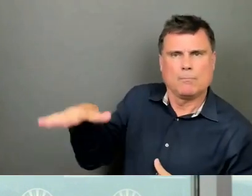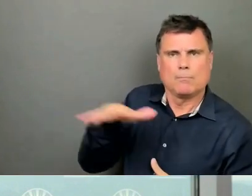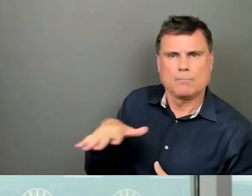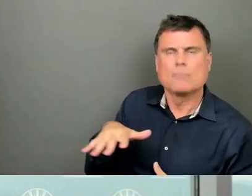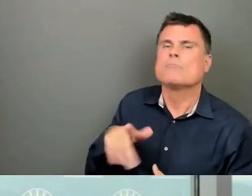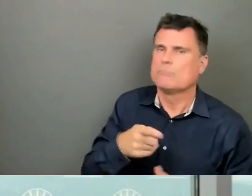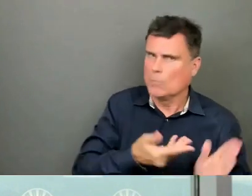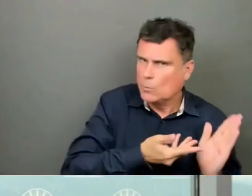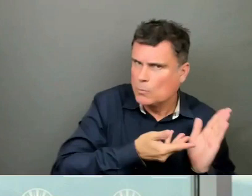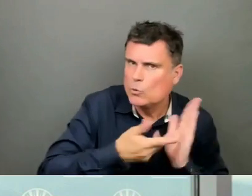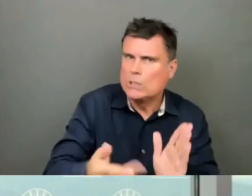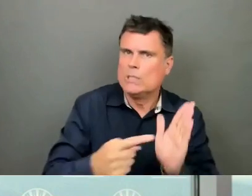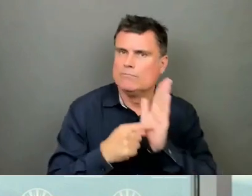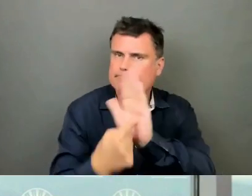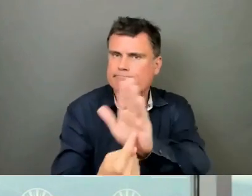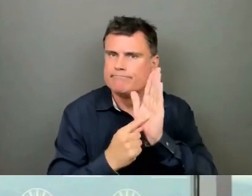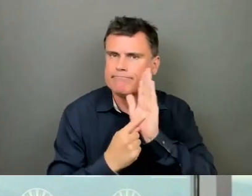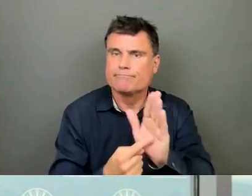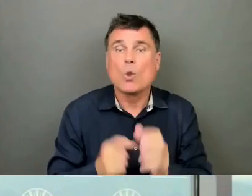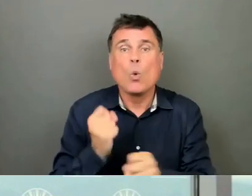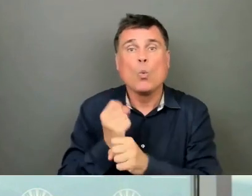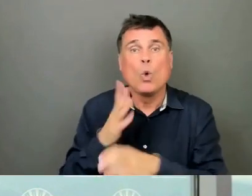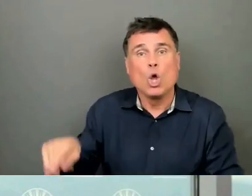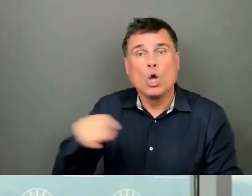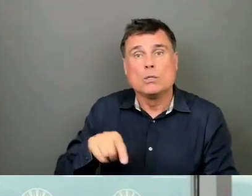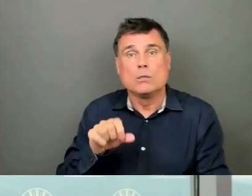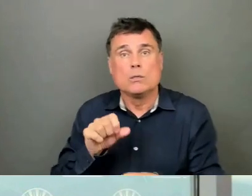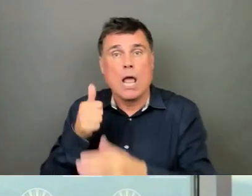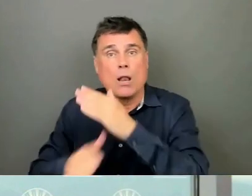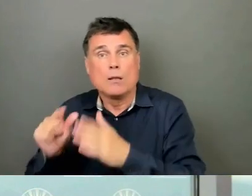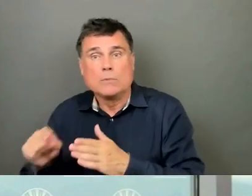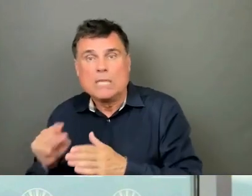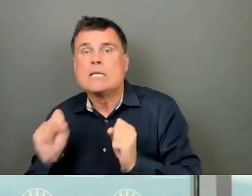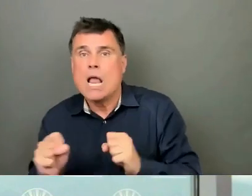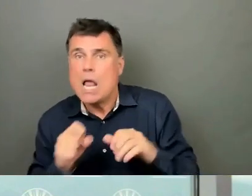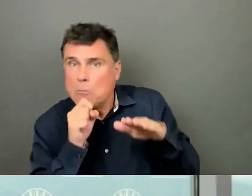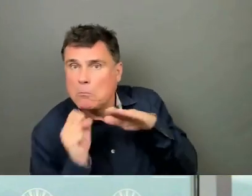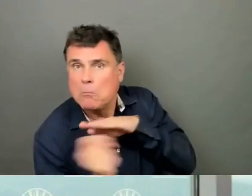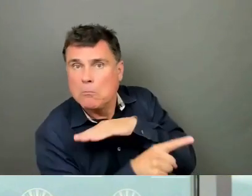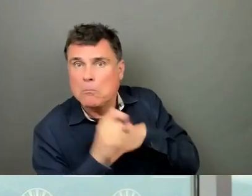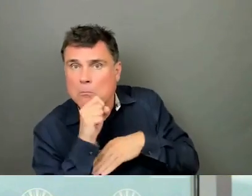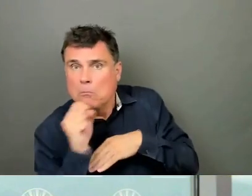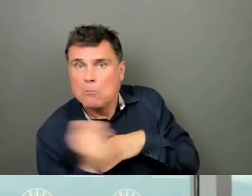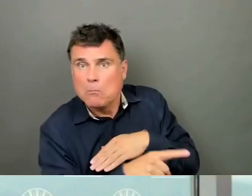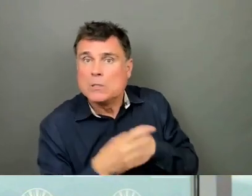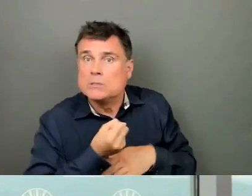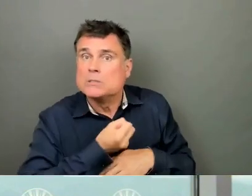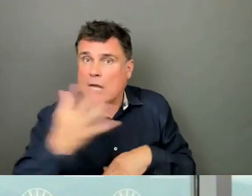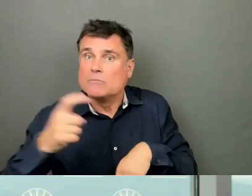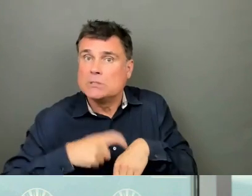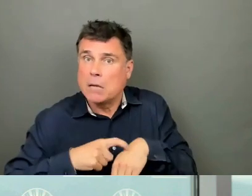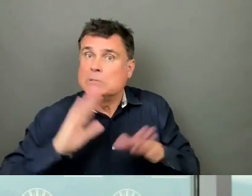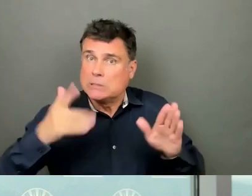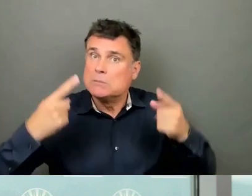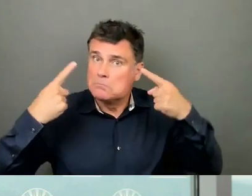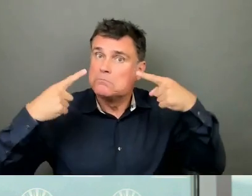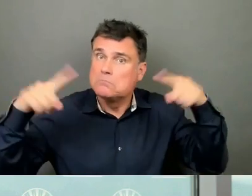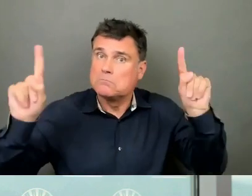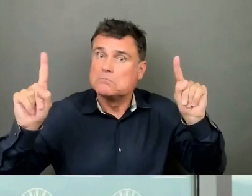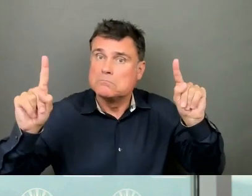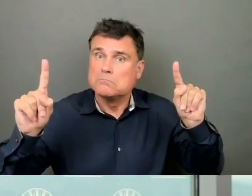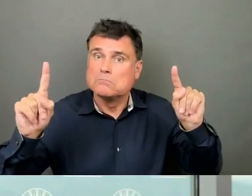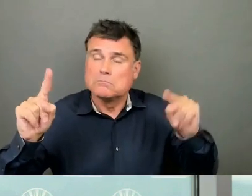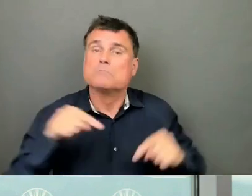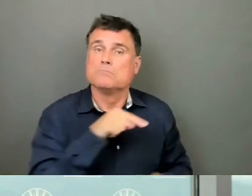within government, which was the intention of the act. so in my opinion, it is working as intended. And the Ombudsperson will make announcements,